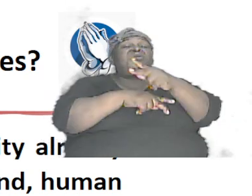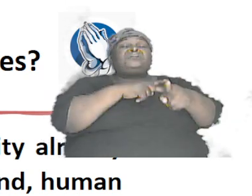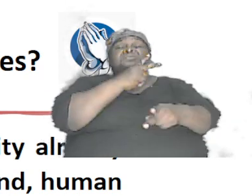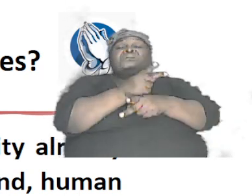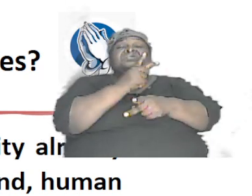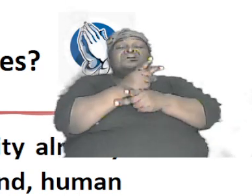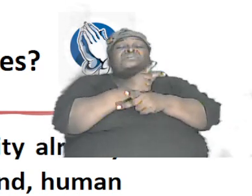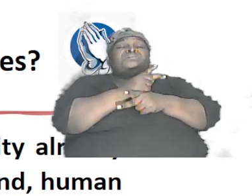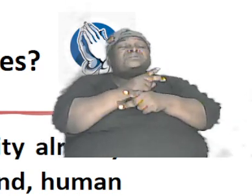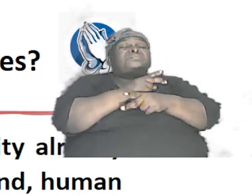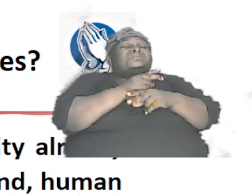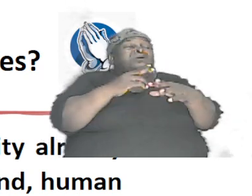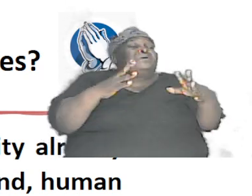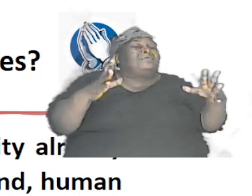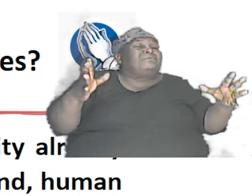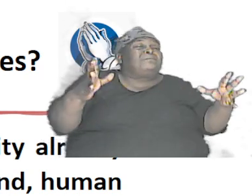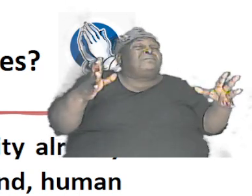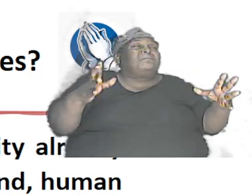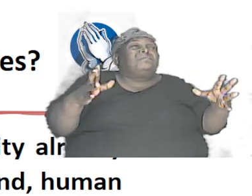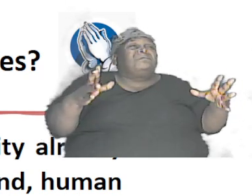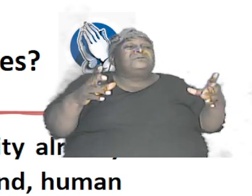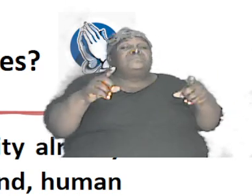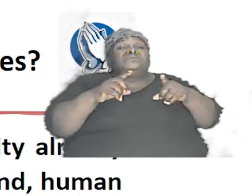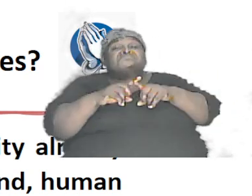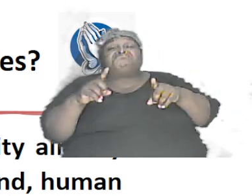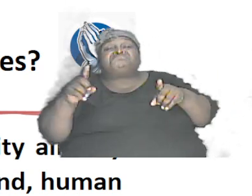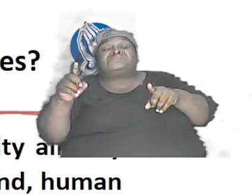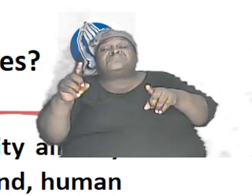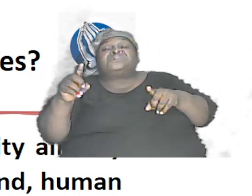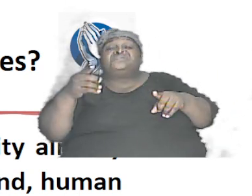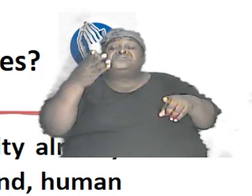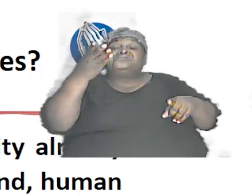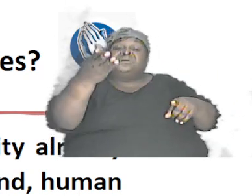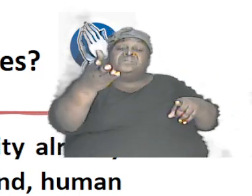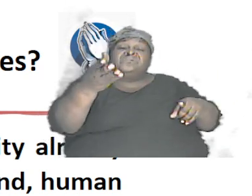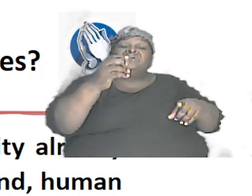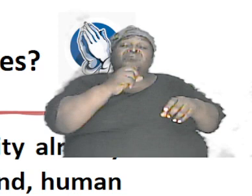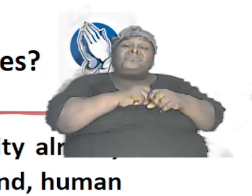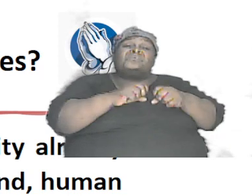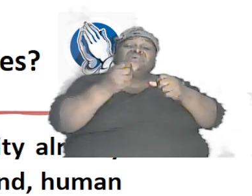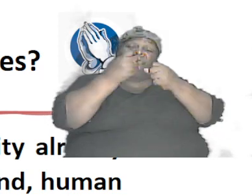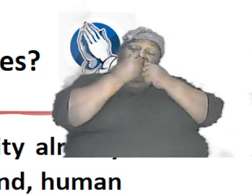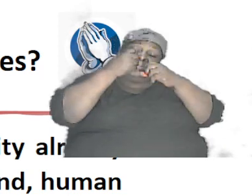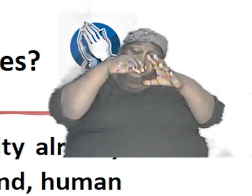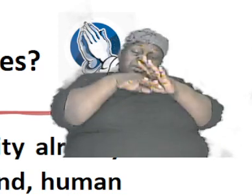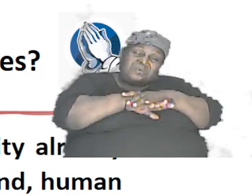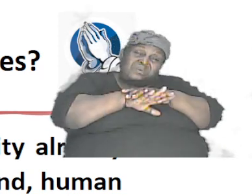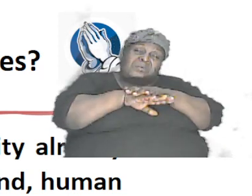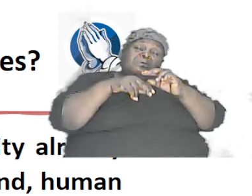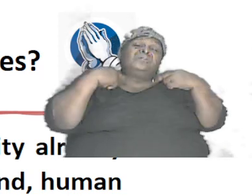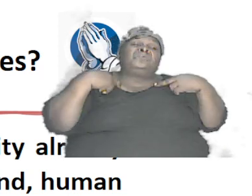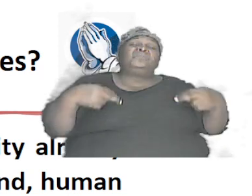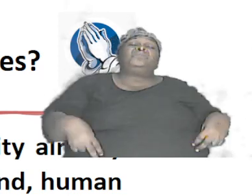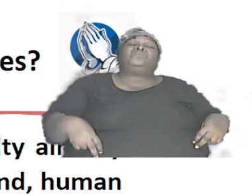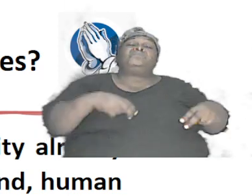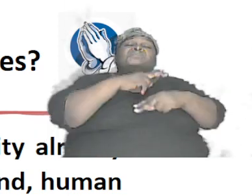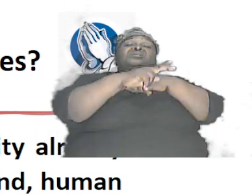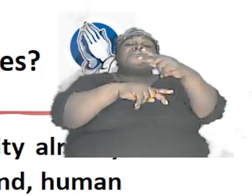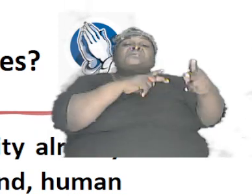variety the diversity is there so that within humankind